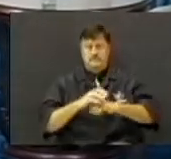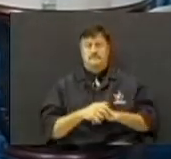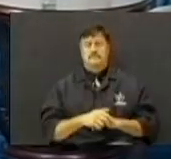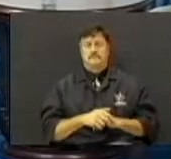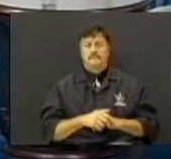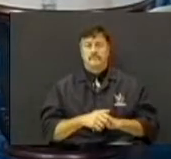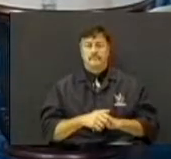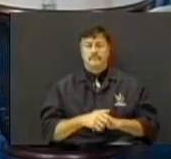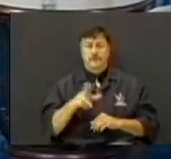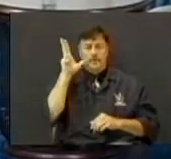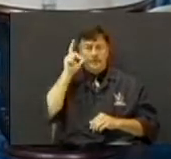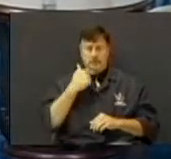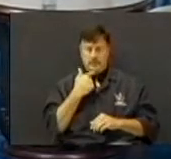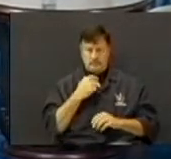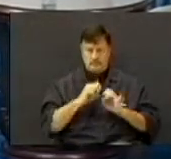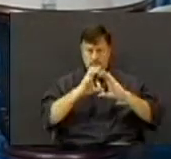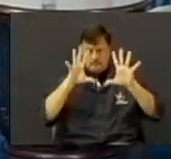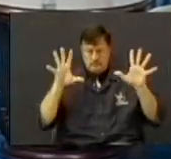Are you hearing me?